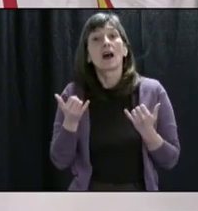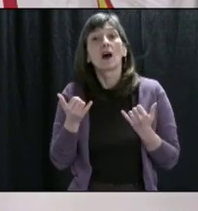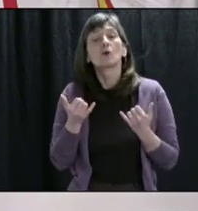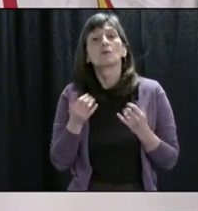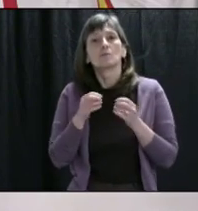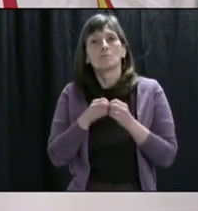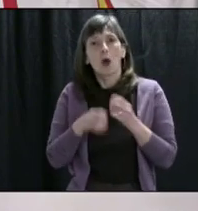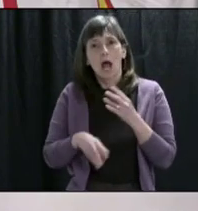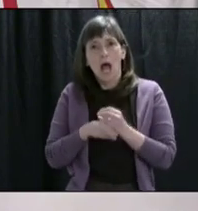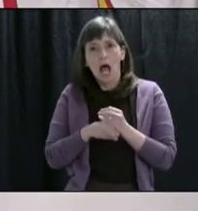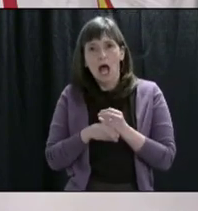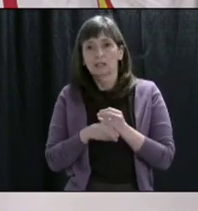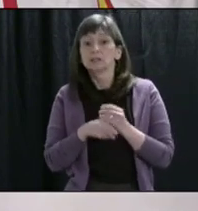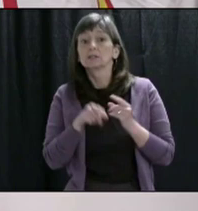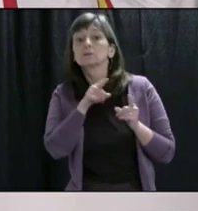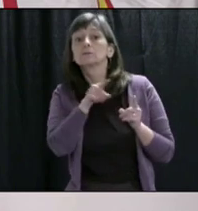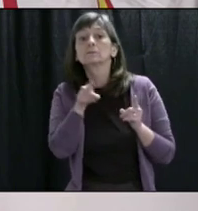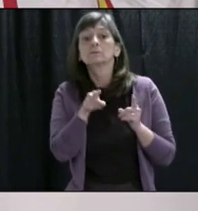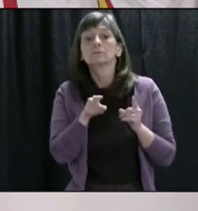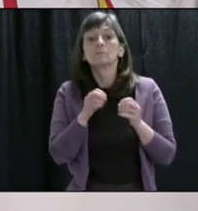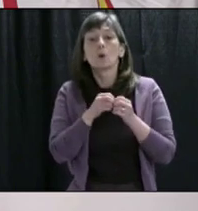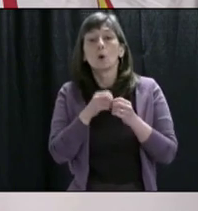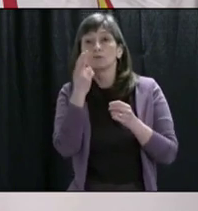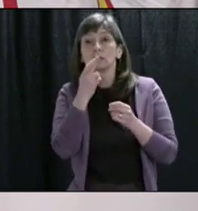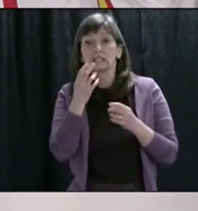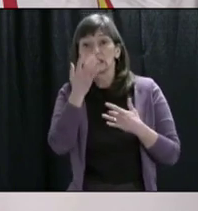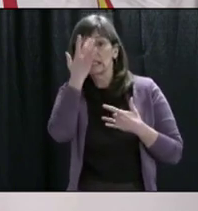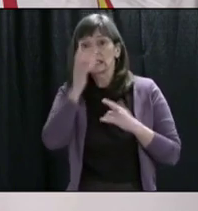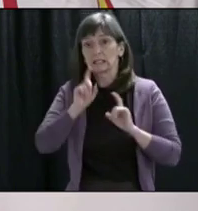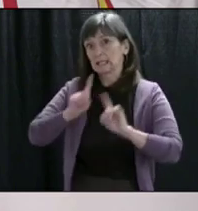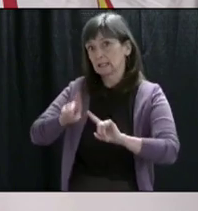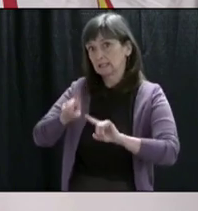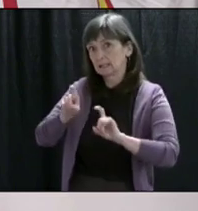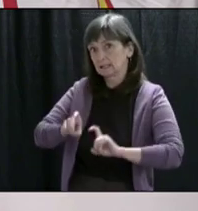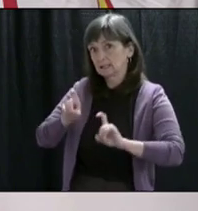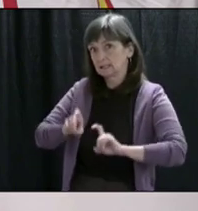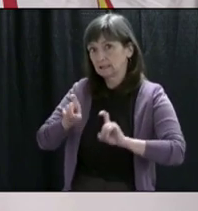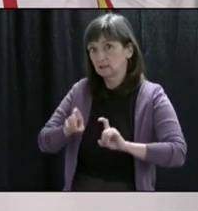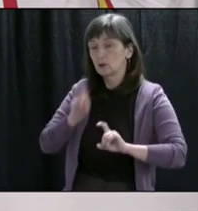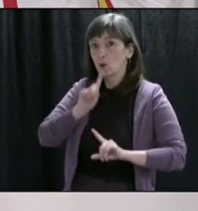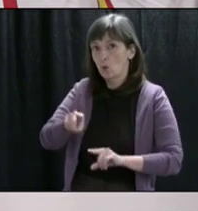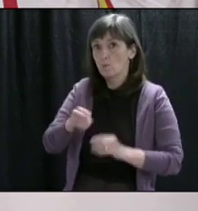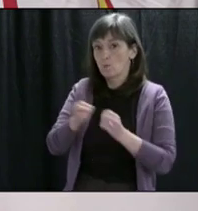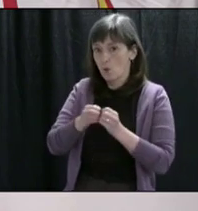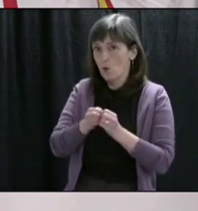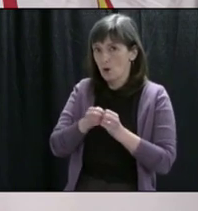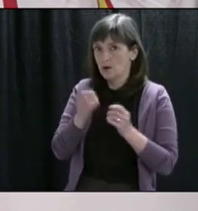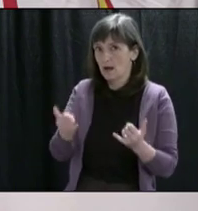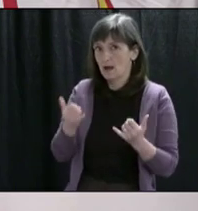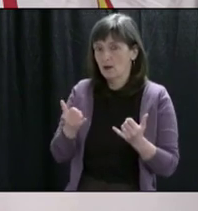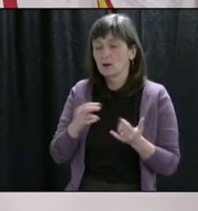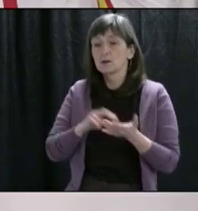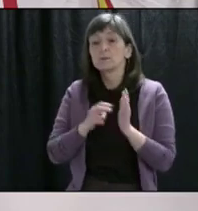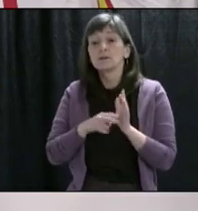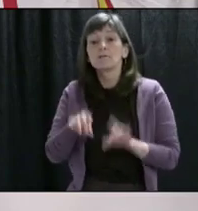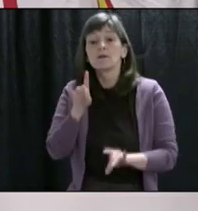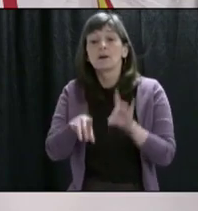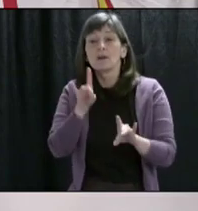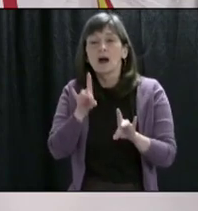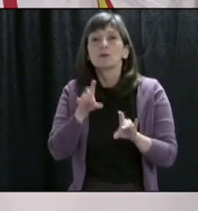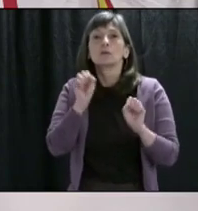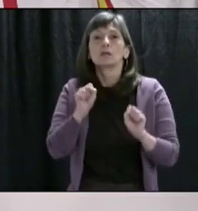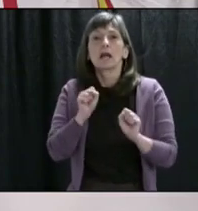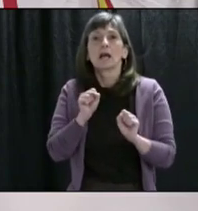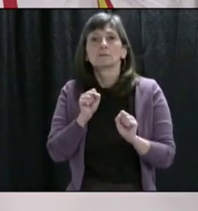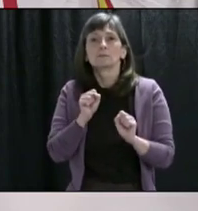allow more of these people to be identified. Once found, public health can then identify and quarantine close contacts and help to further reduce